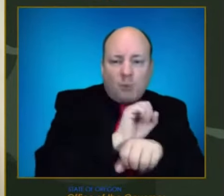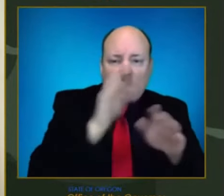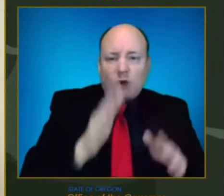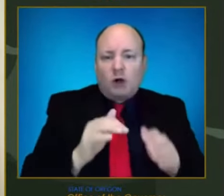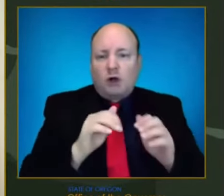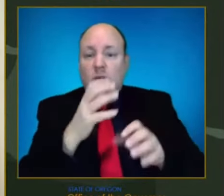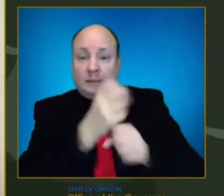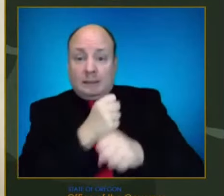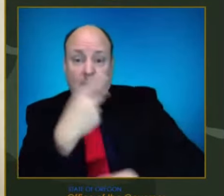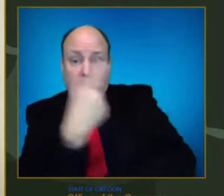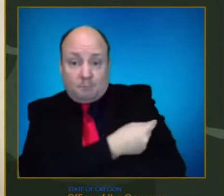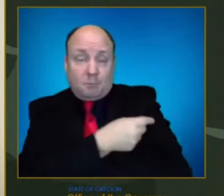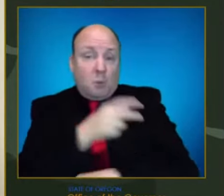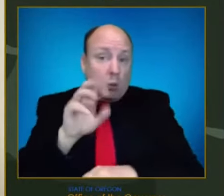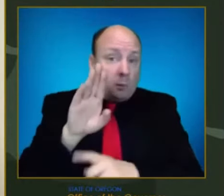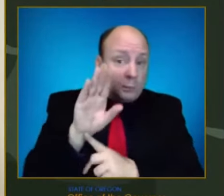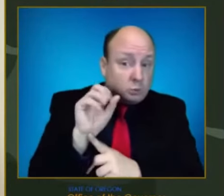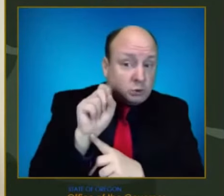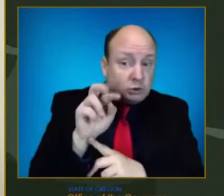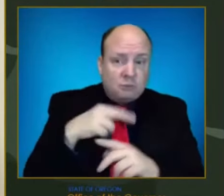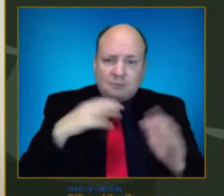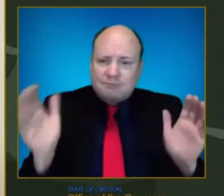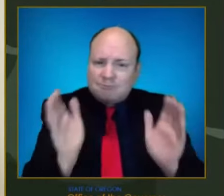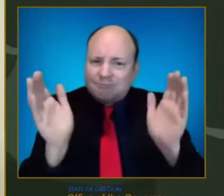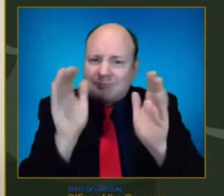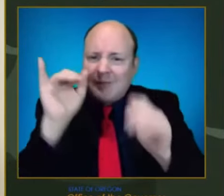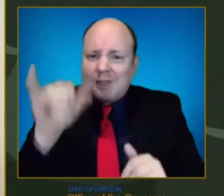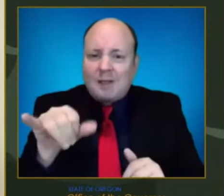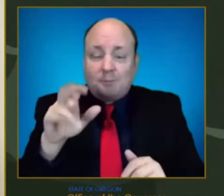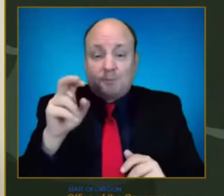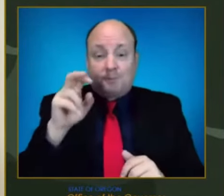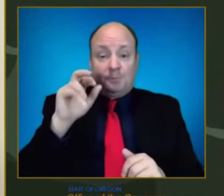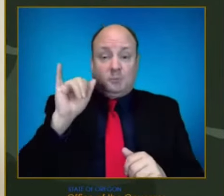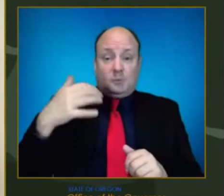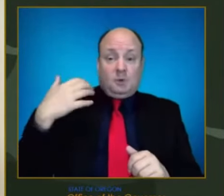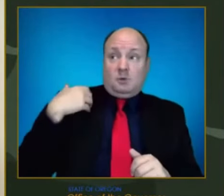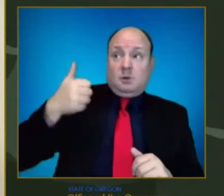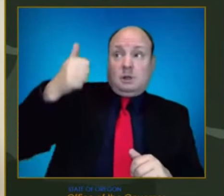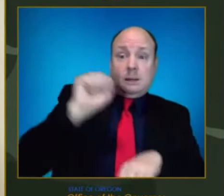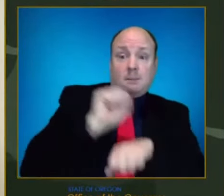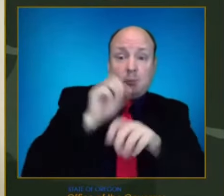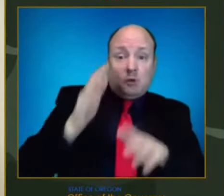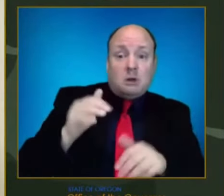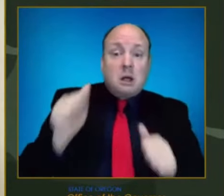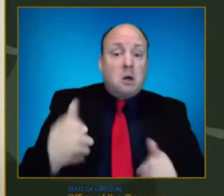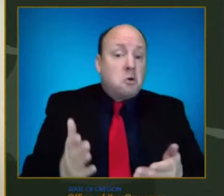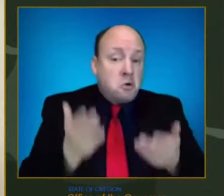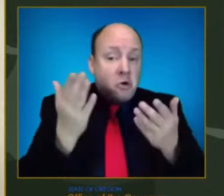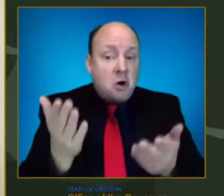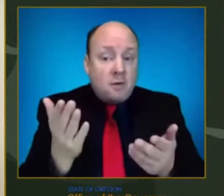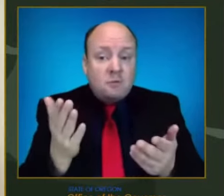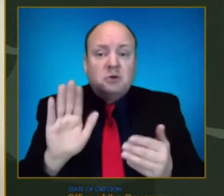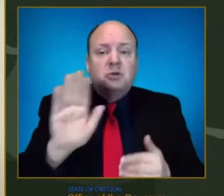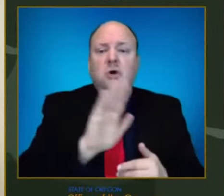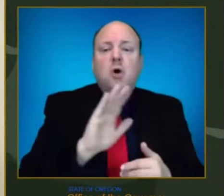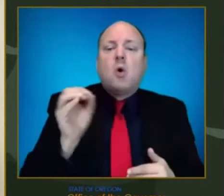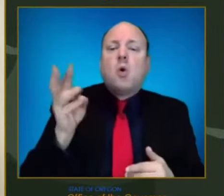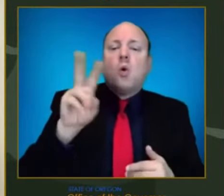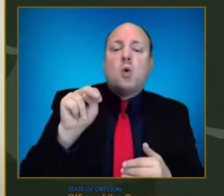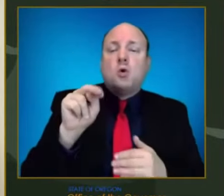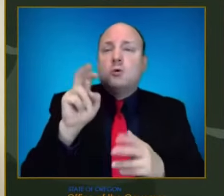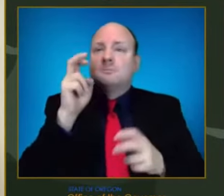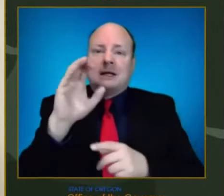haven't been vaccinated yet. To the extent that employers have the ability to offer incentives. We certainly